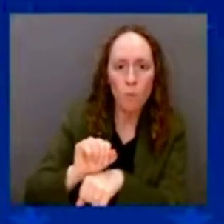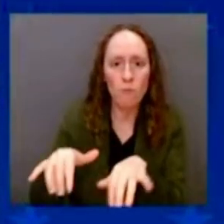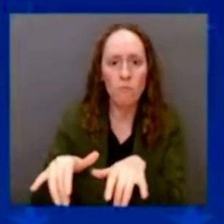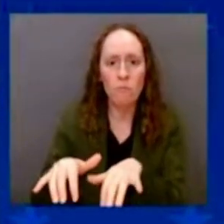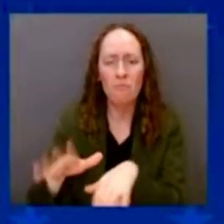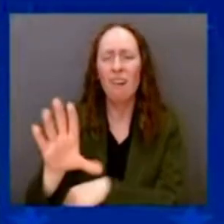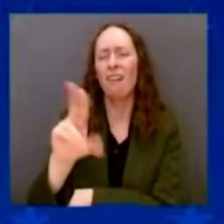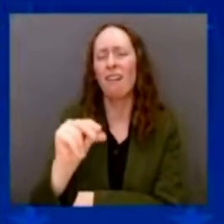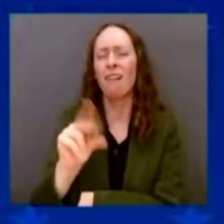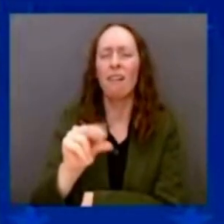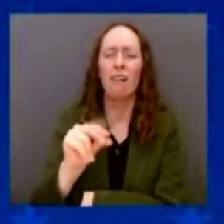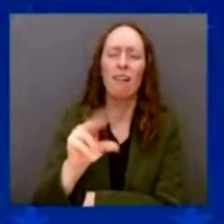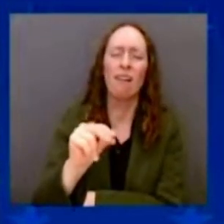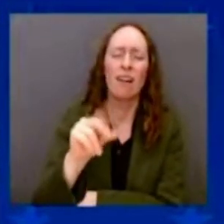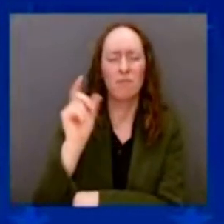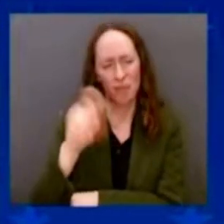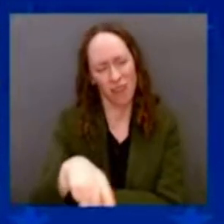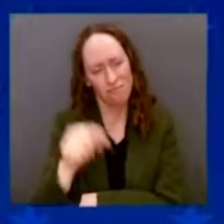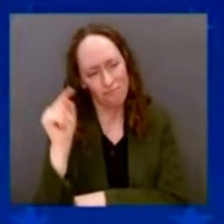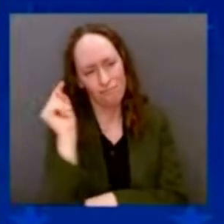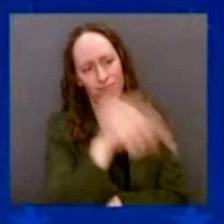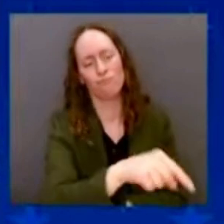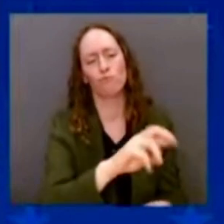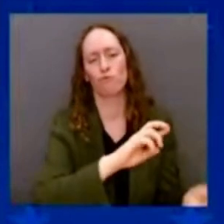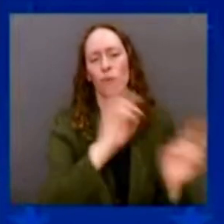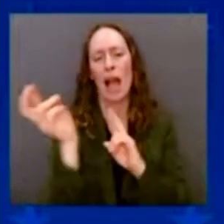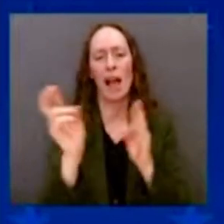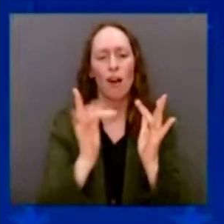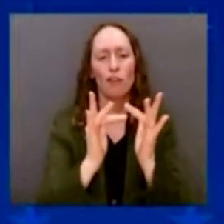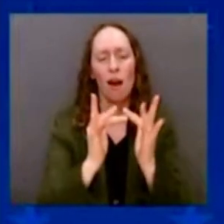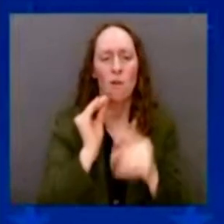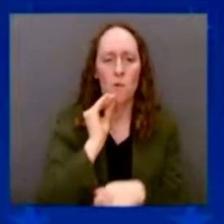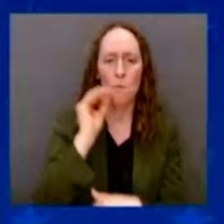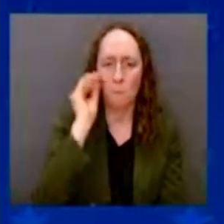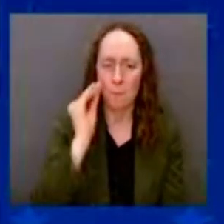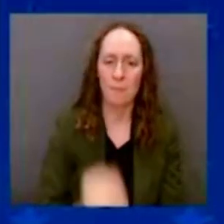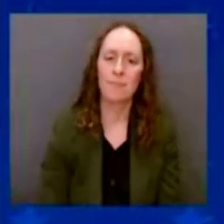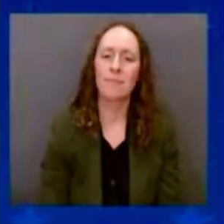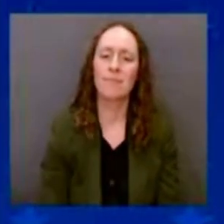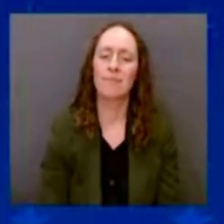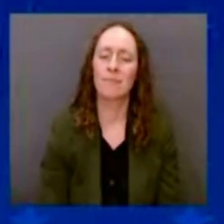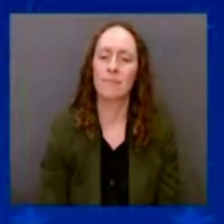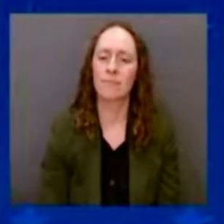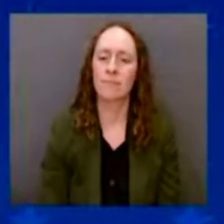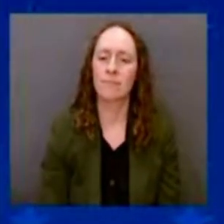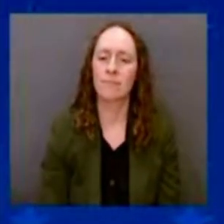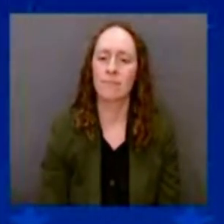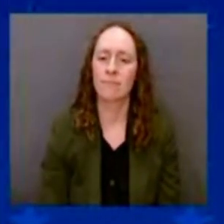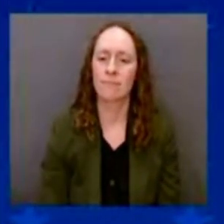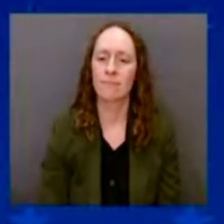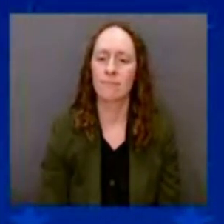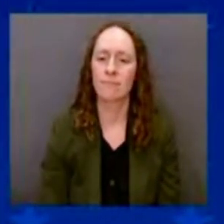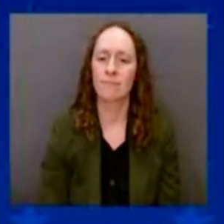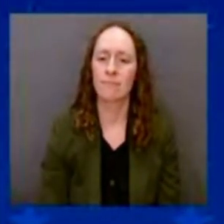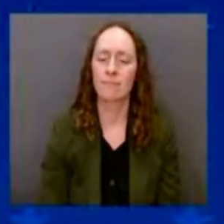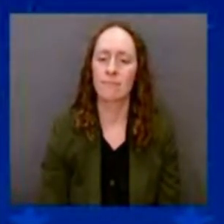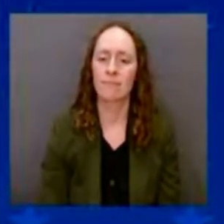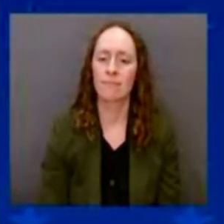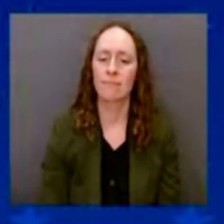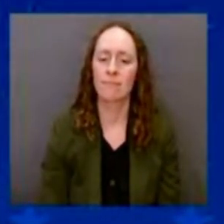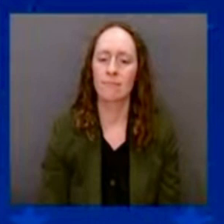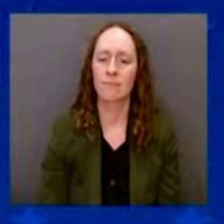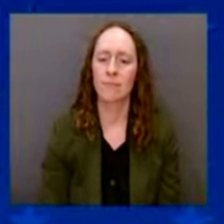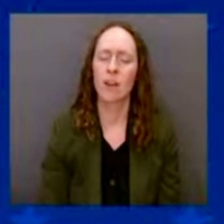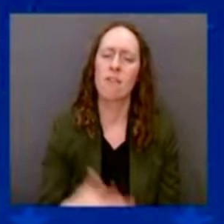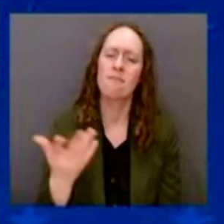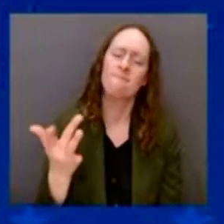But here's the deal. I've been criticized for this next piece. I've probably been criticized for a lot before that, too, but for this